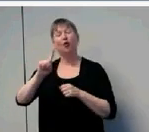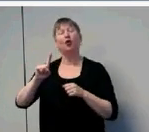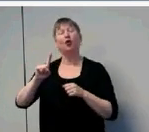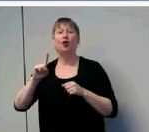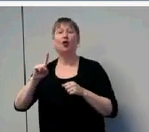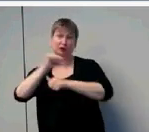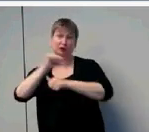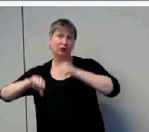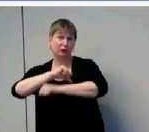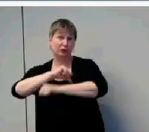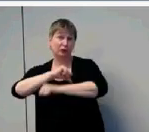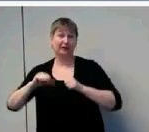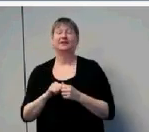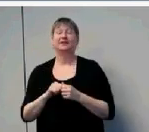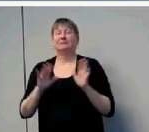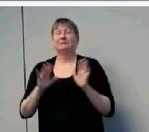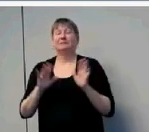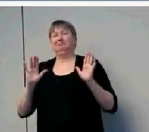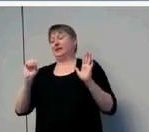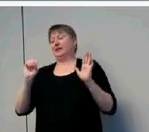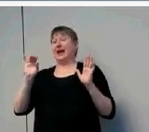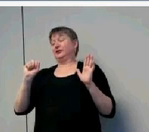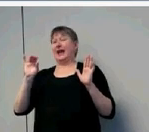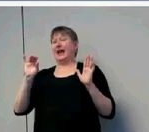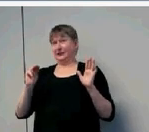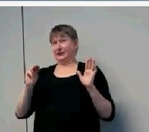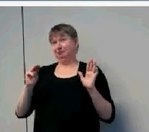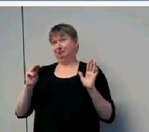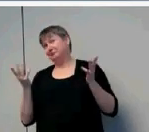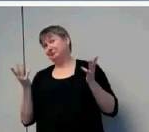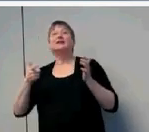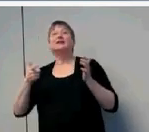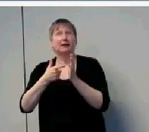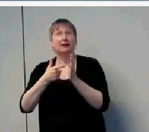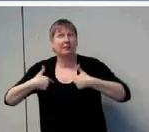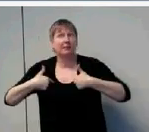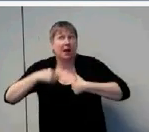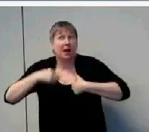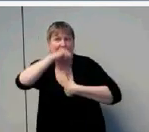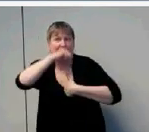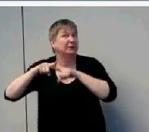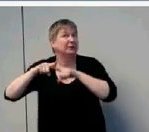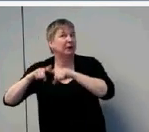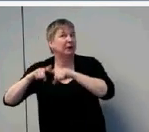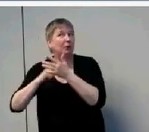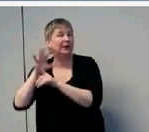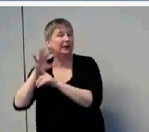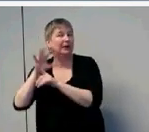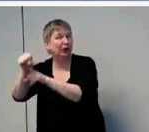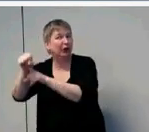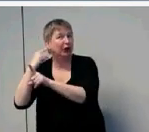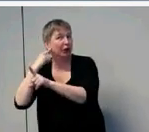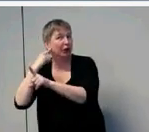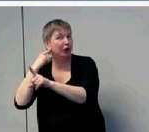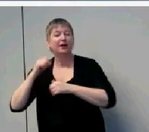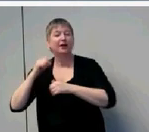sometimes I miss sarcasm in the message. It's very dependent on what we hear. But we provided the children